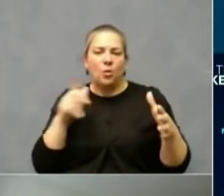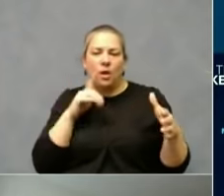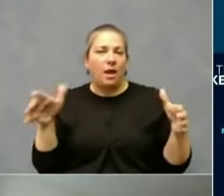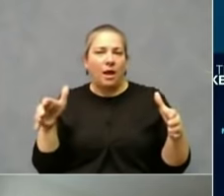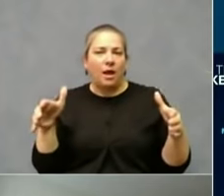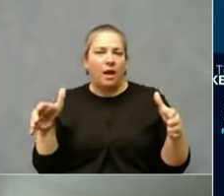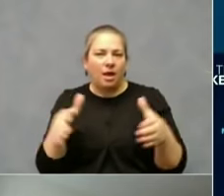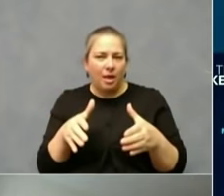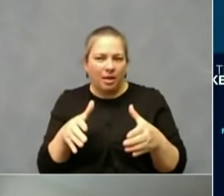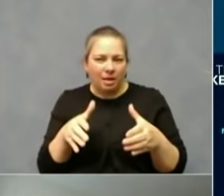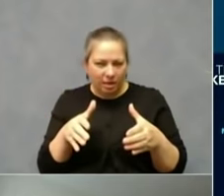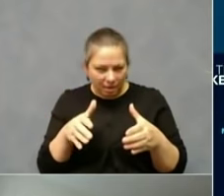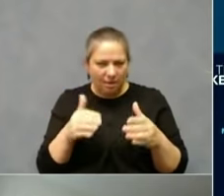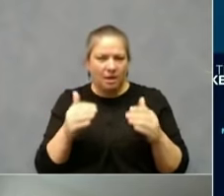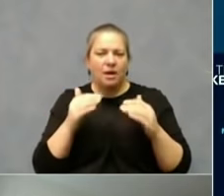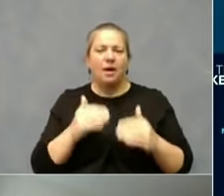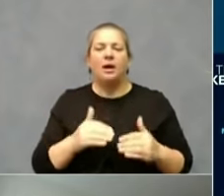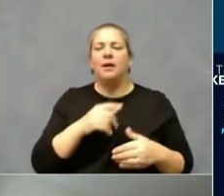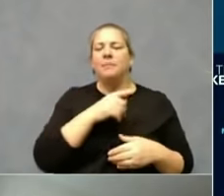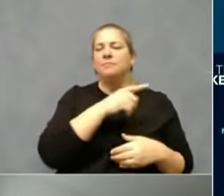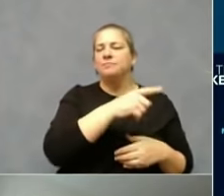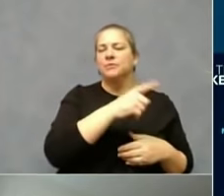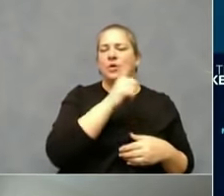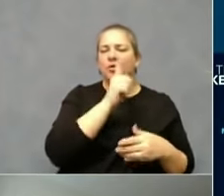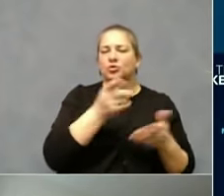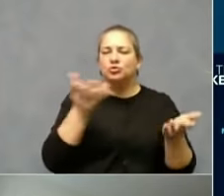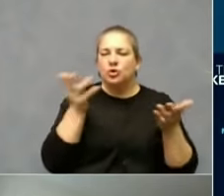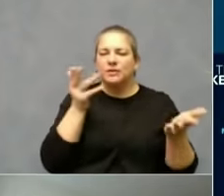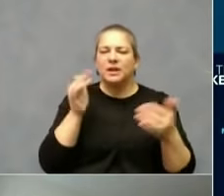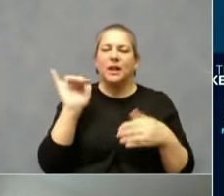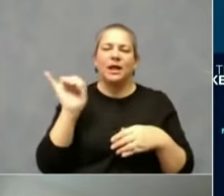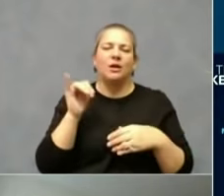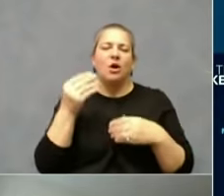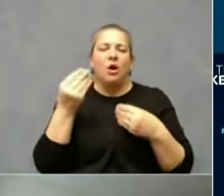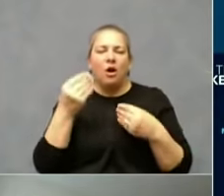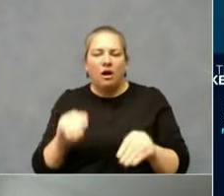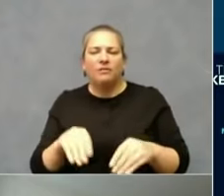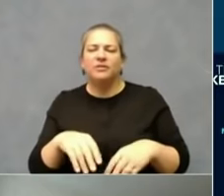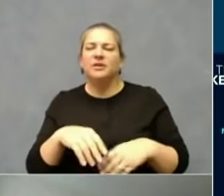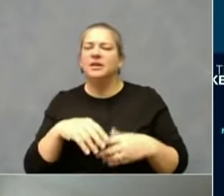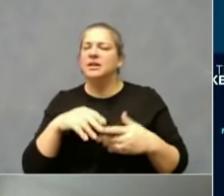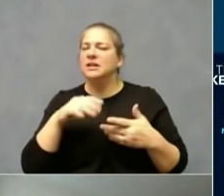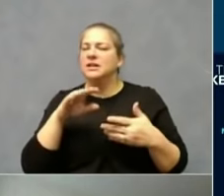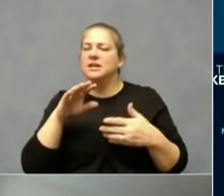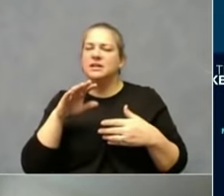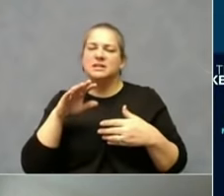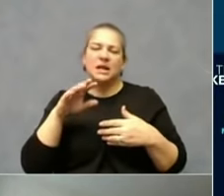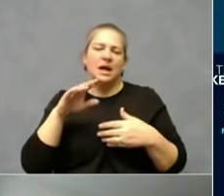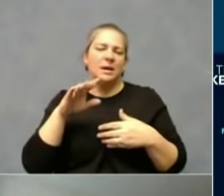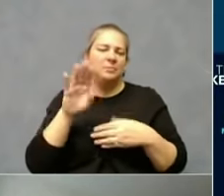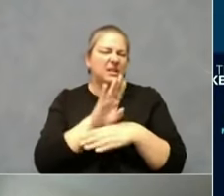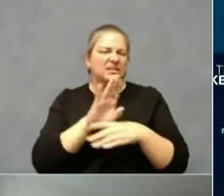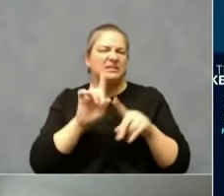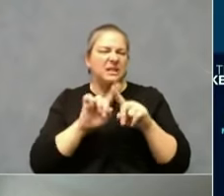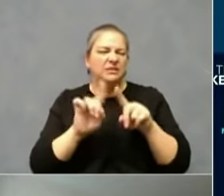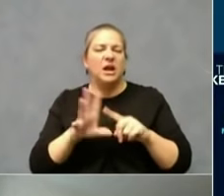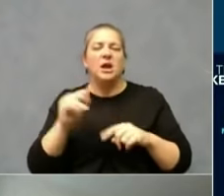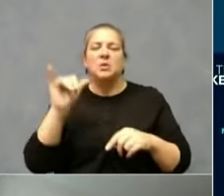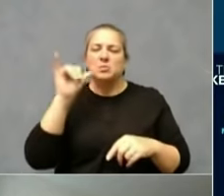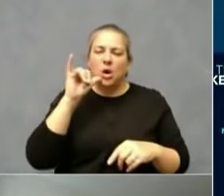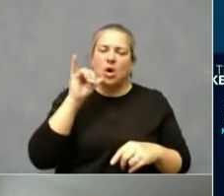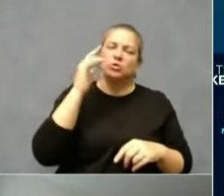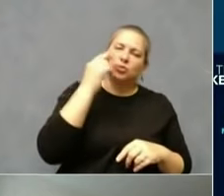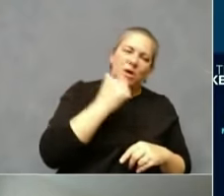capacity. And of course, restaurants and bars with no indoor food or beverage service. Additionally, there